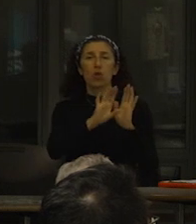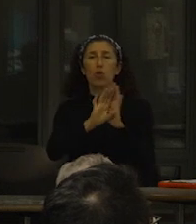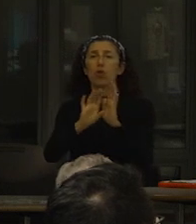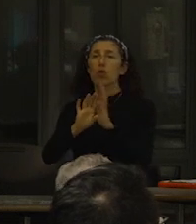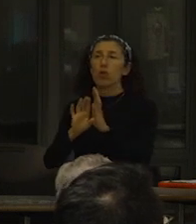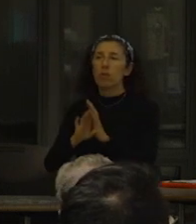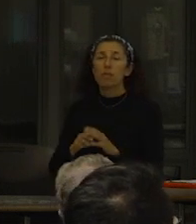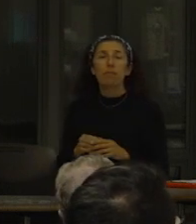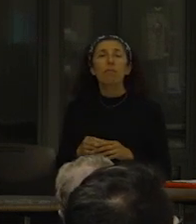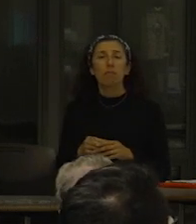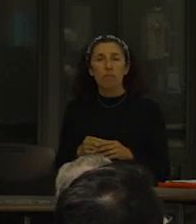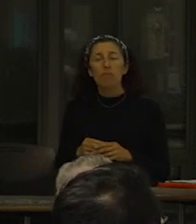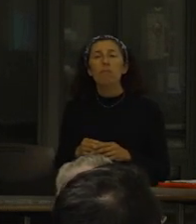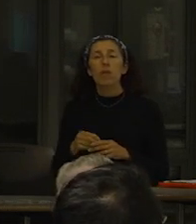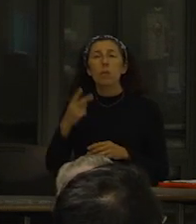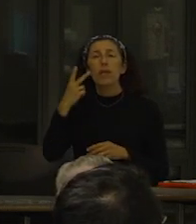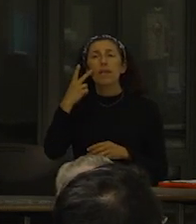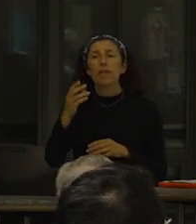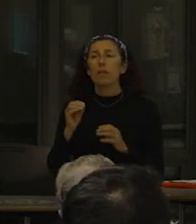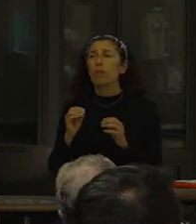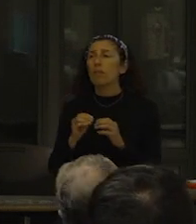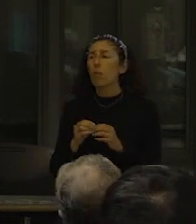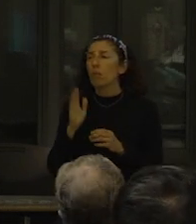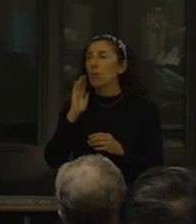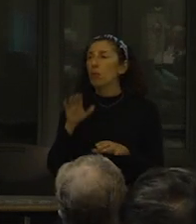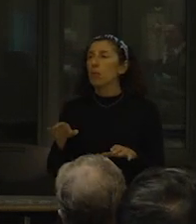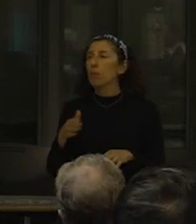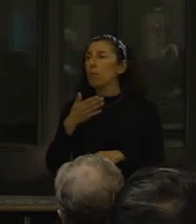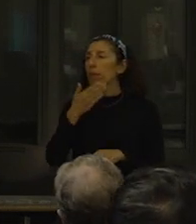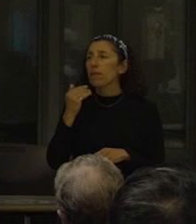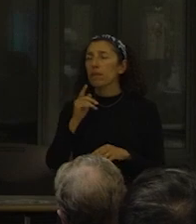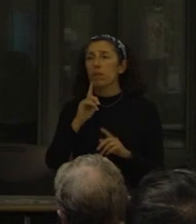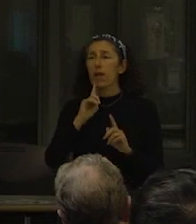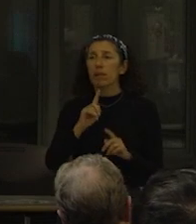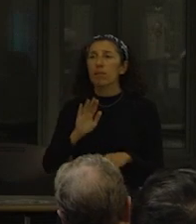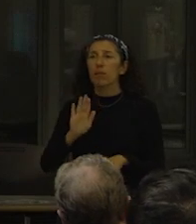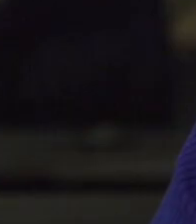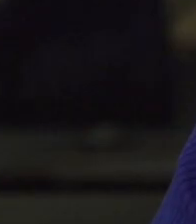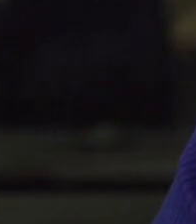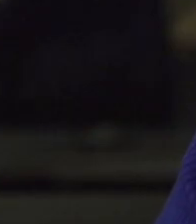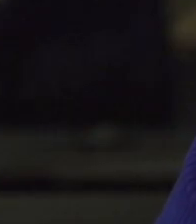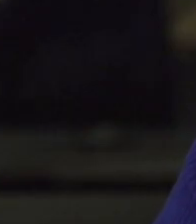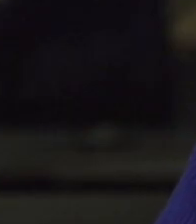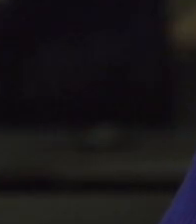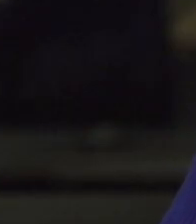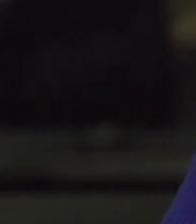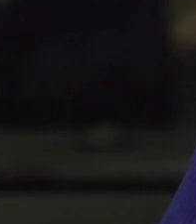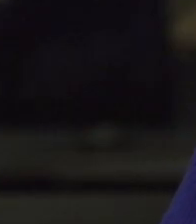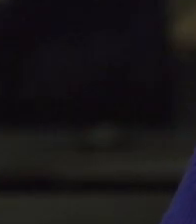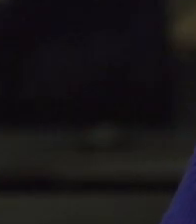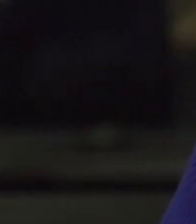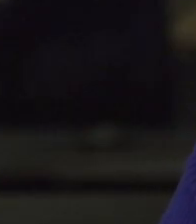very best to answer your questions and to have you go away this evening feeling that you've